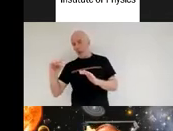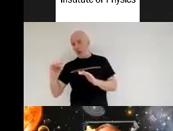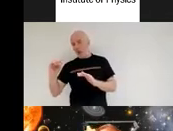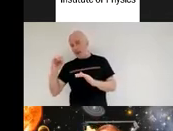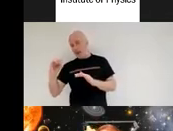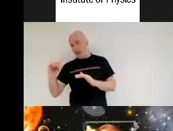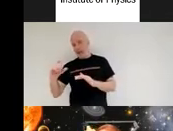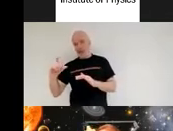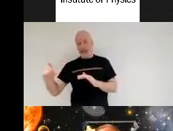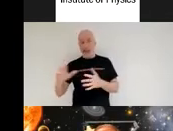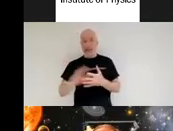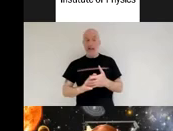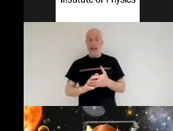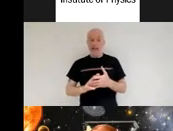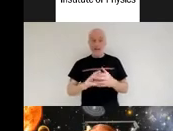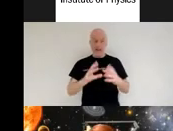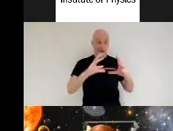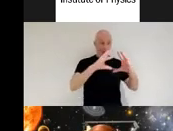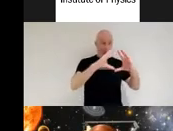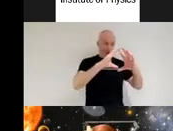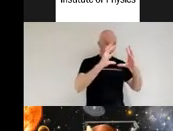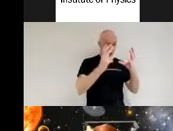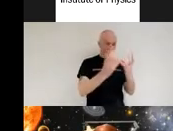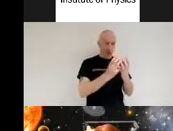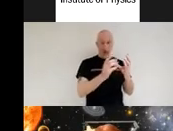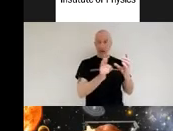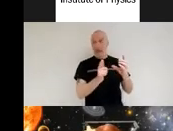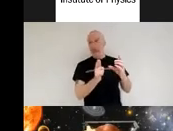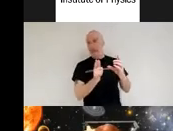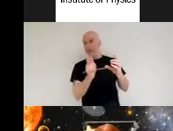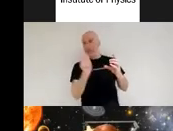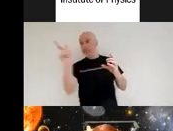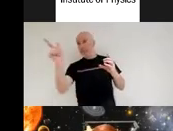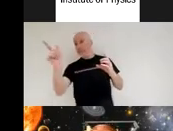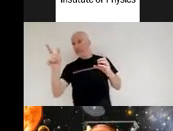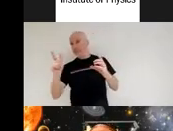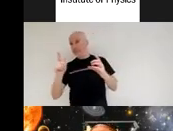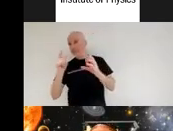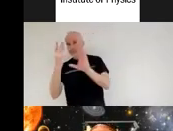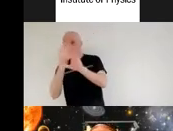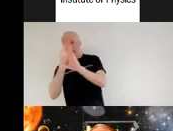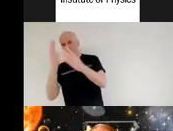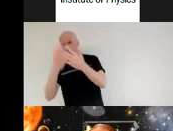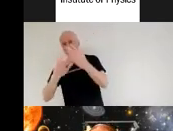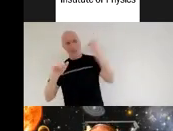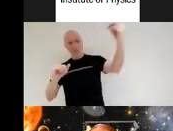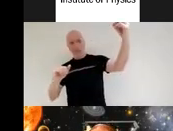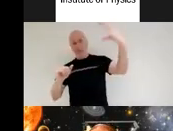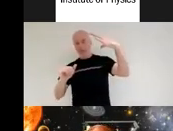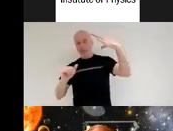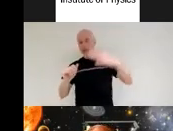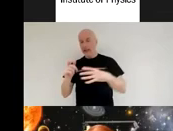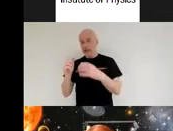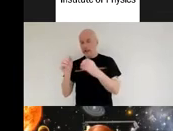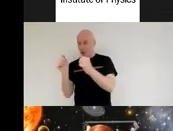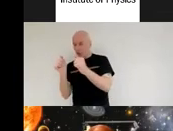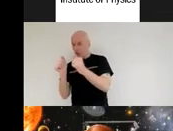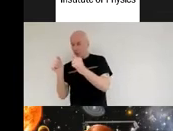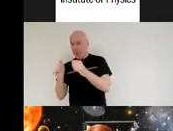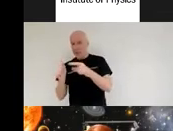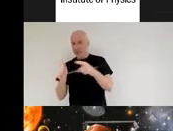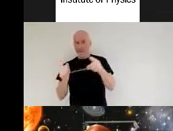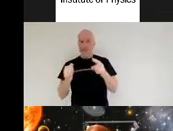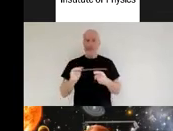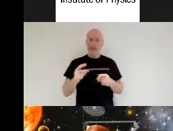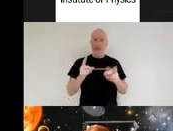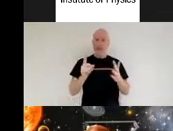instruments from the sun and we're actively cooling some of the instruments so i've mentioned that it's gone to this l2